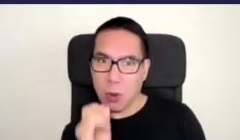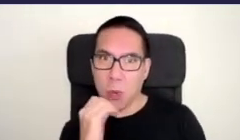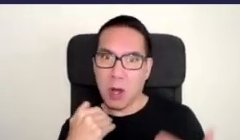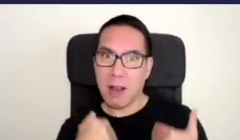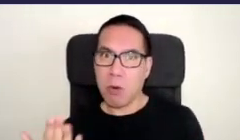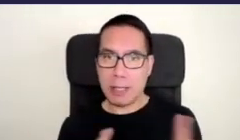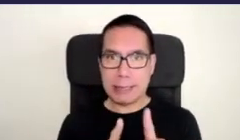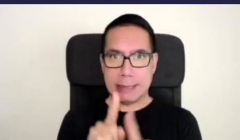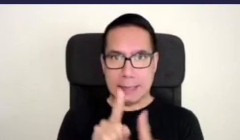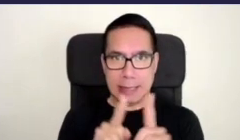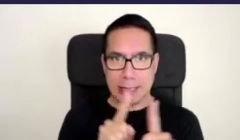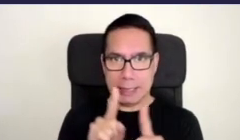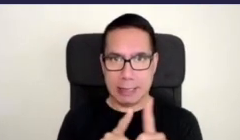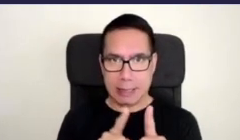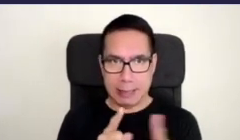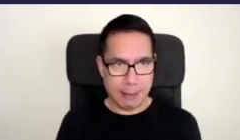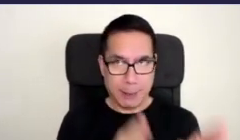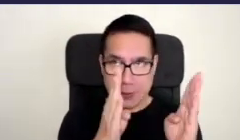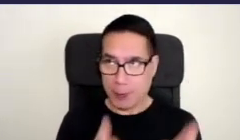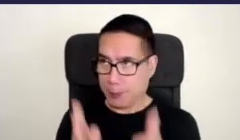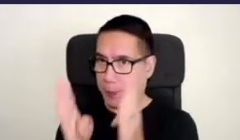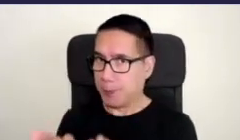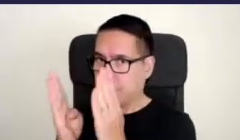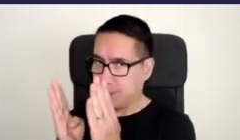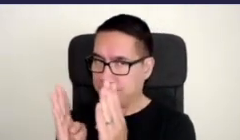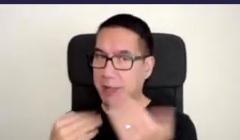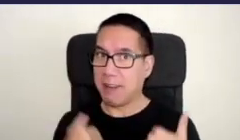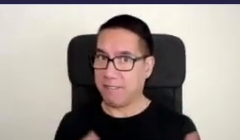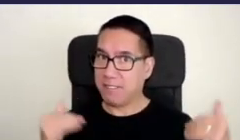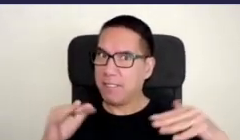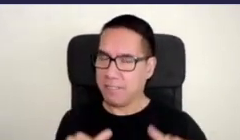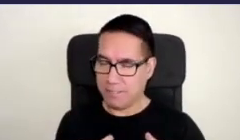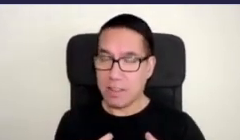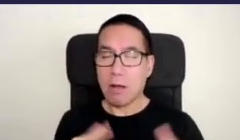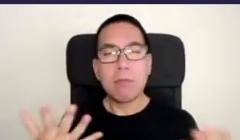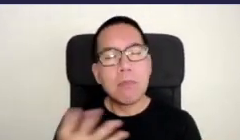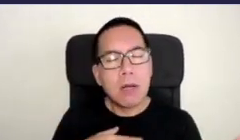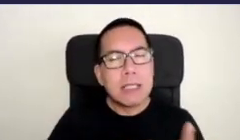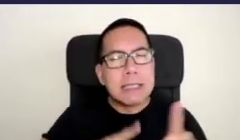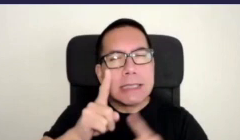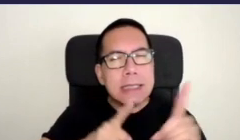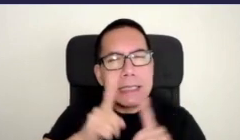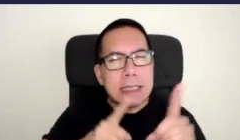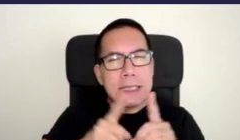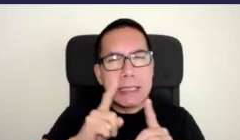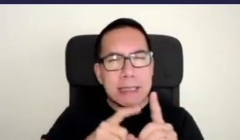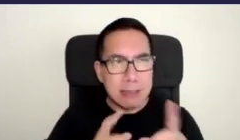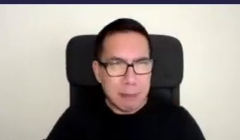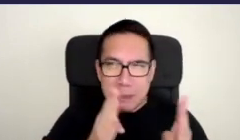urban environment and of course at this point most cities are designed to separate humans from nature